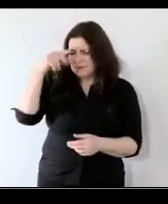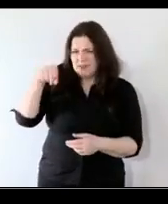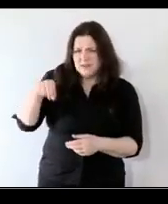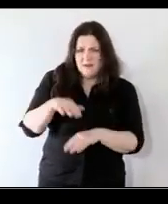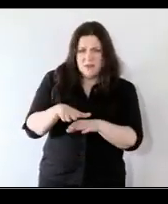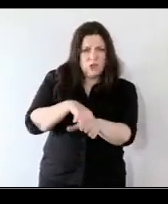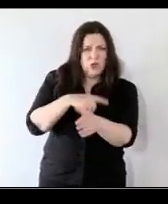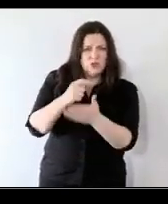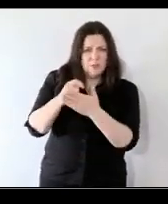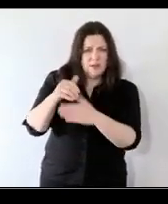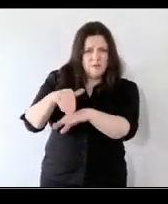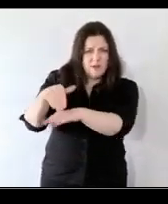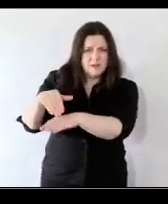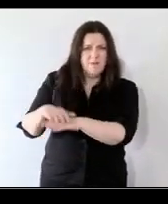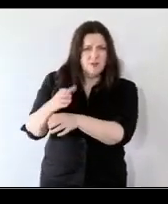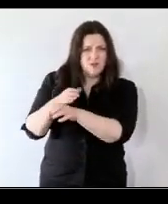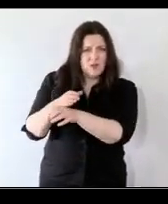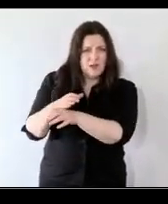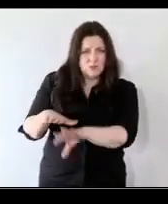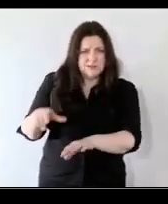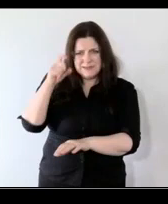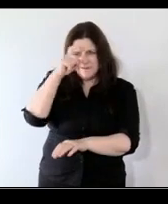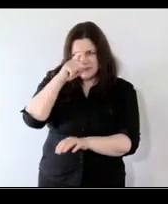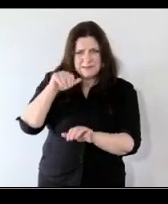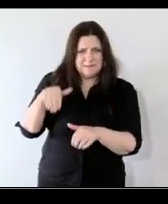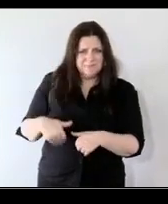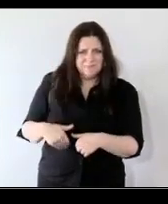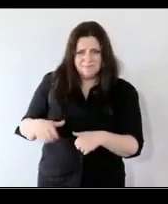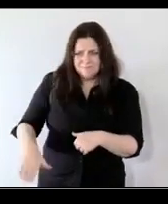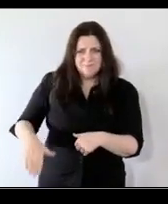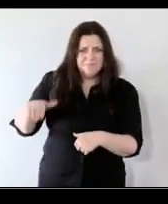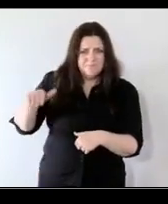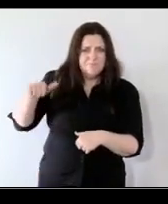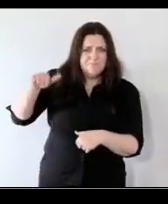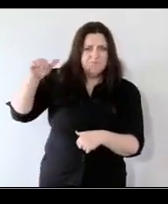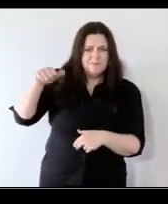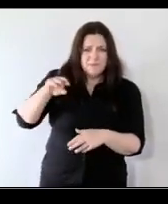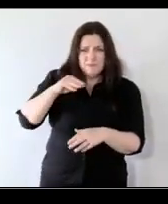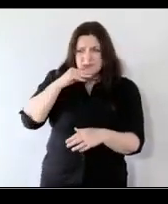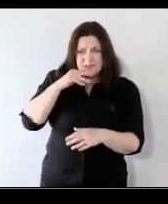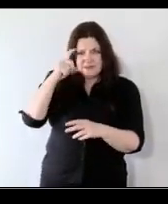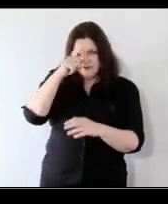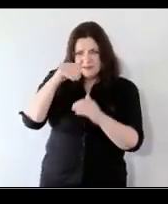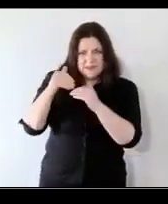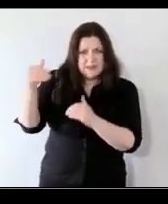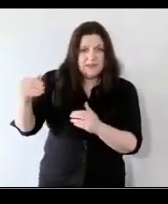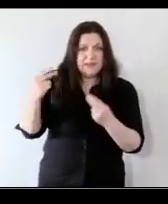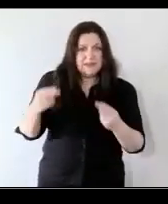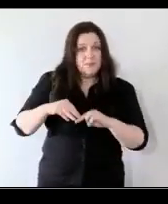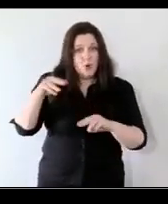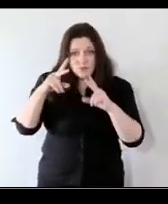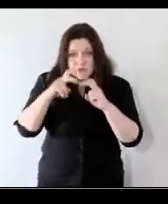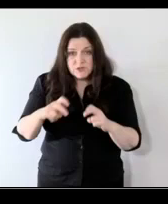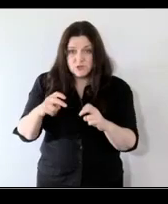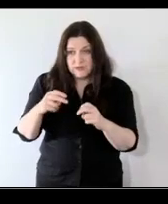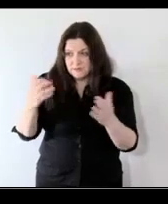-term impact of childhood adversity and poverty across the life course in ireland is more research needed to increase